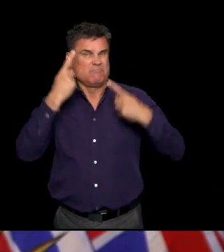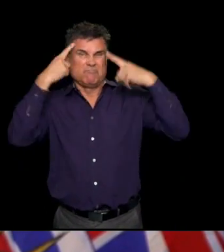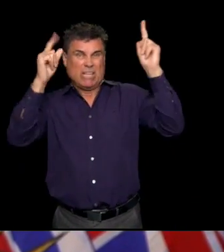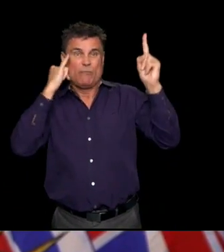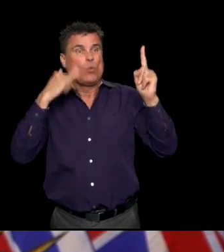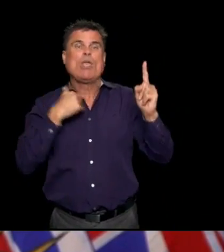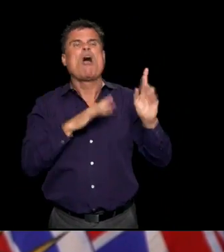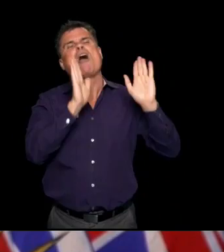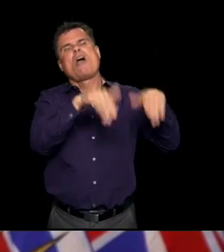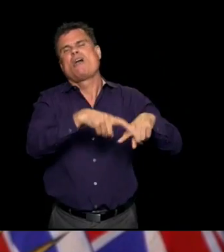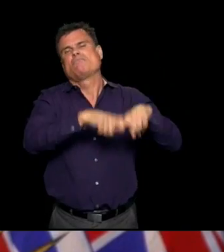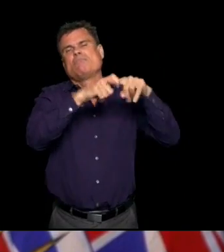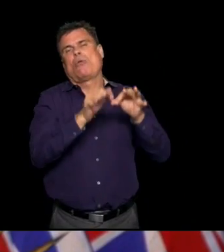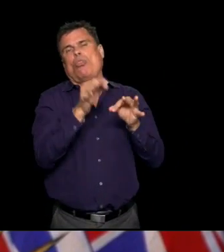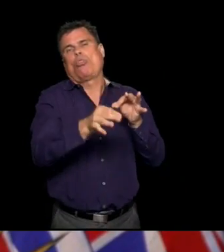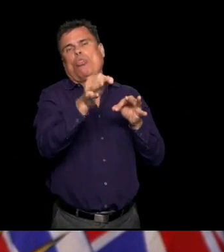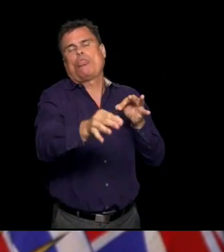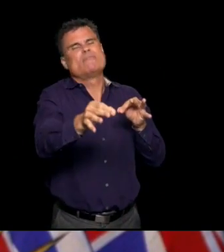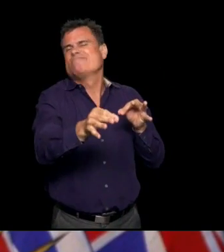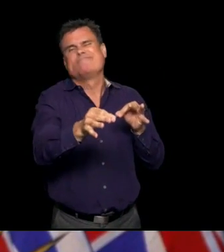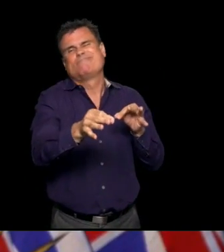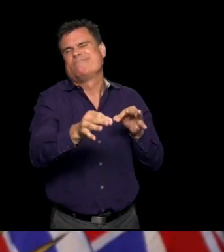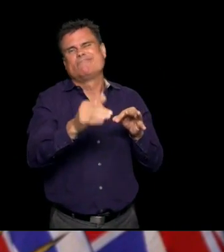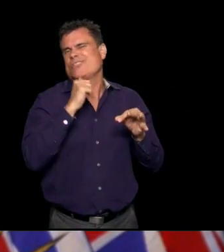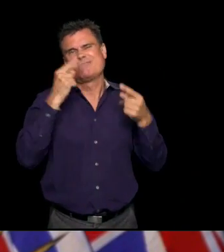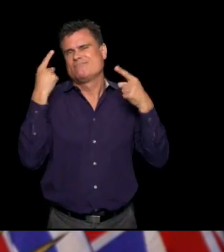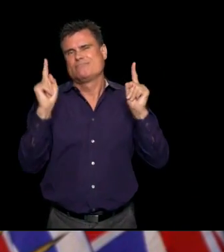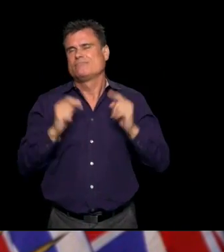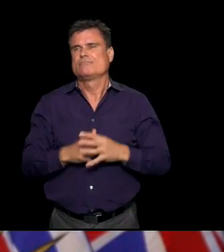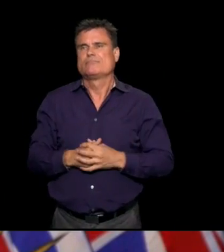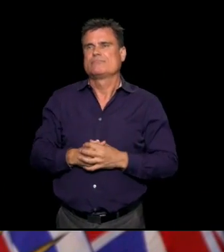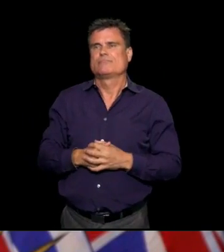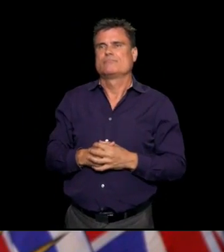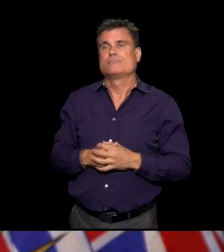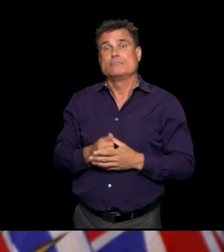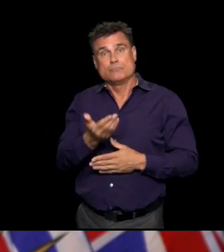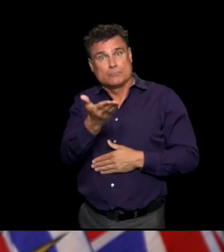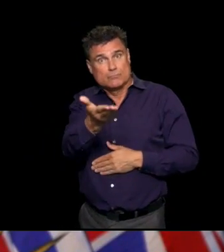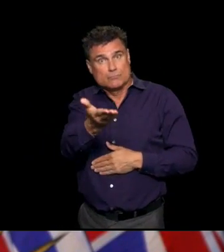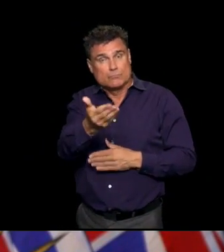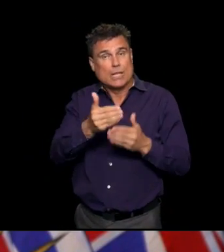okay, thank you. Thank you. Next question is from Marcella Bernardo, News 1130.